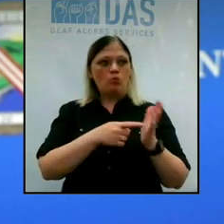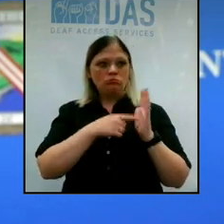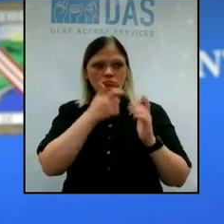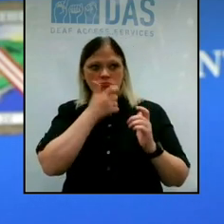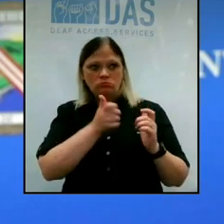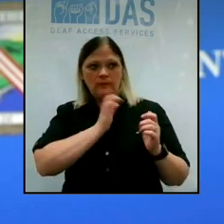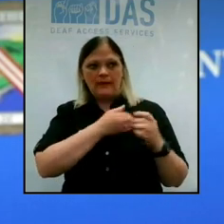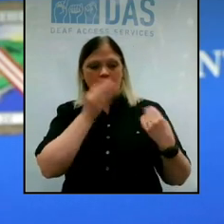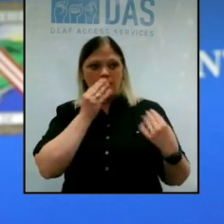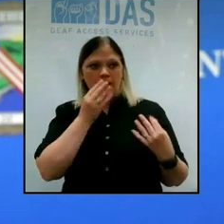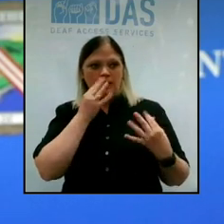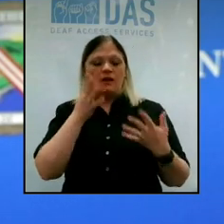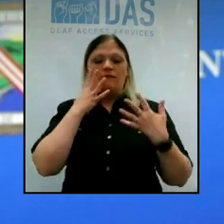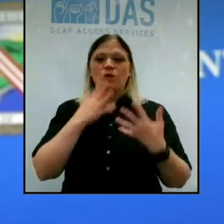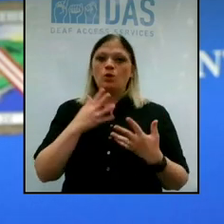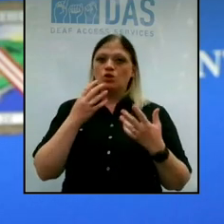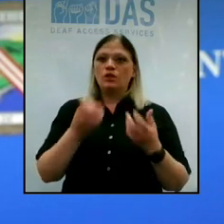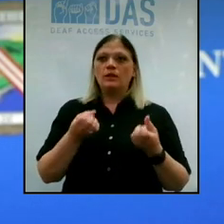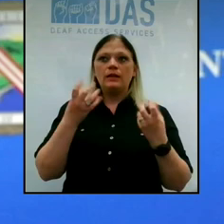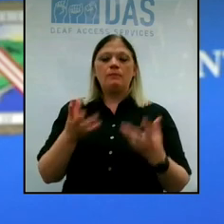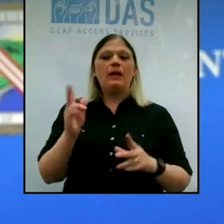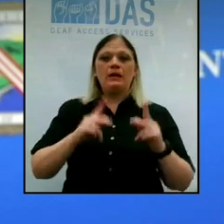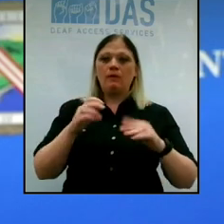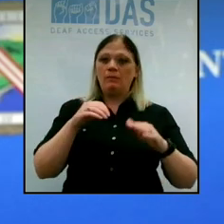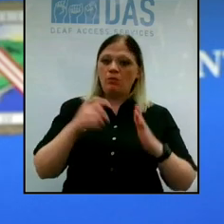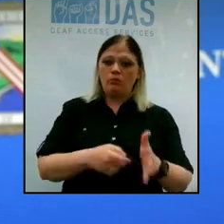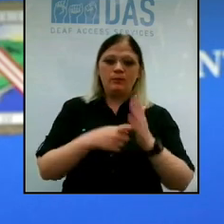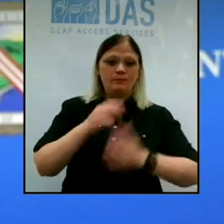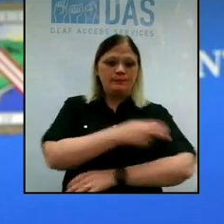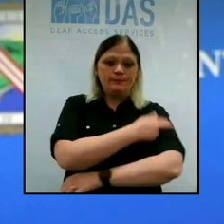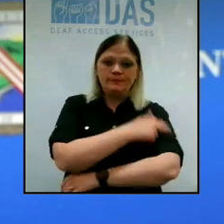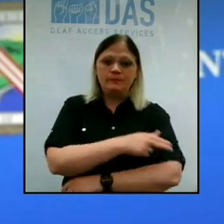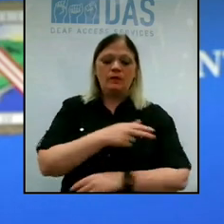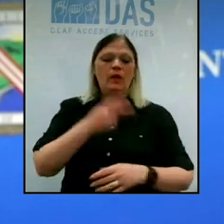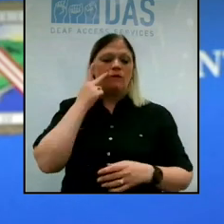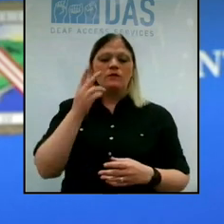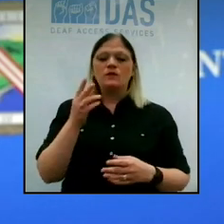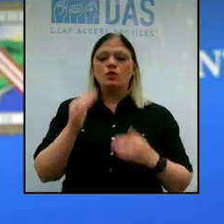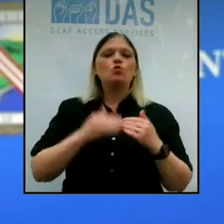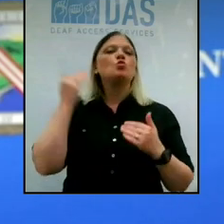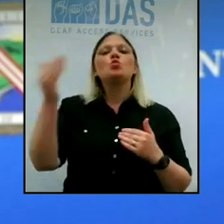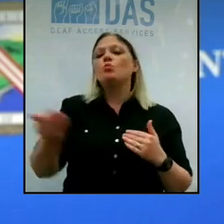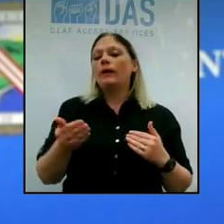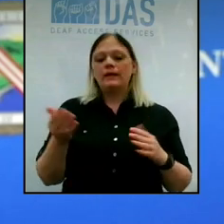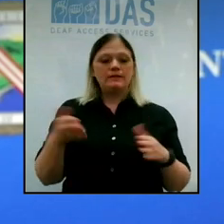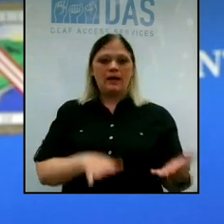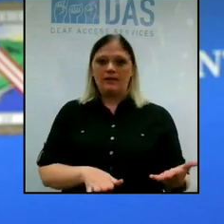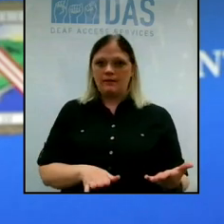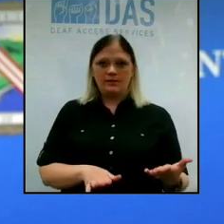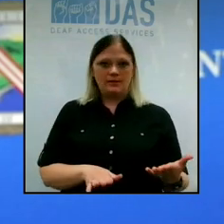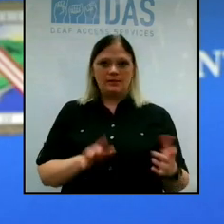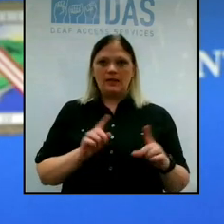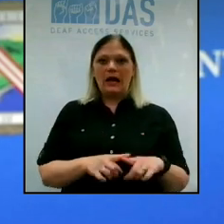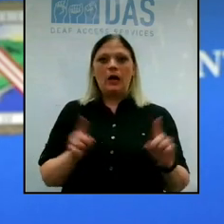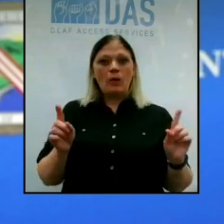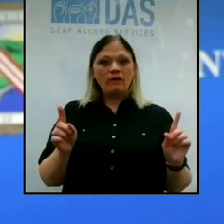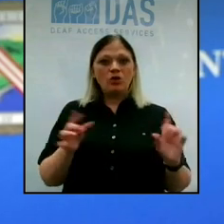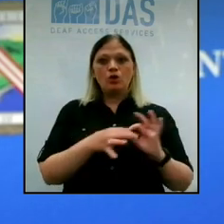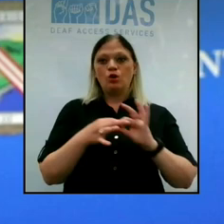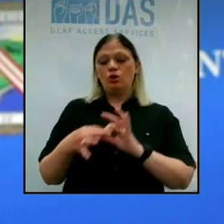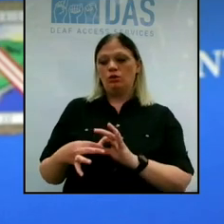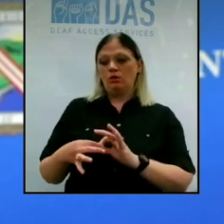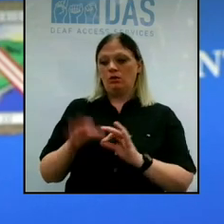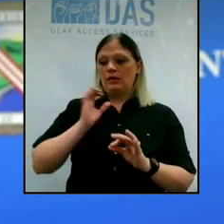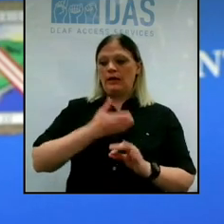unfortunately, there have been many people that have required hospitalization and we've seen too many deaths. However, you know, just in terms of, remember,